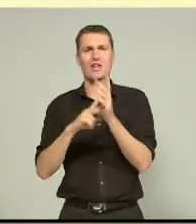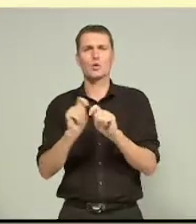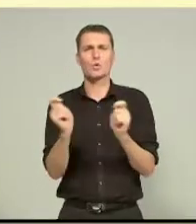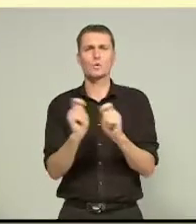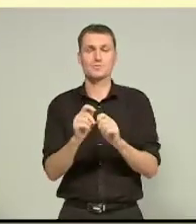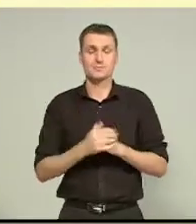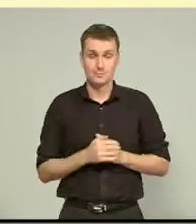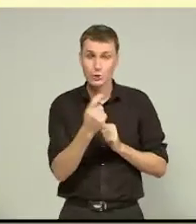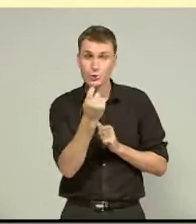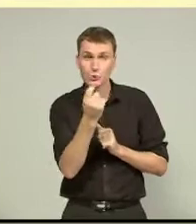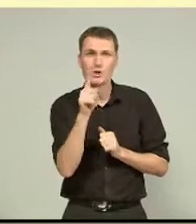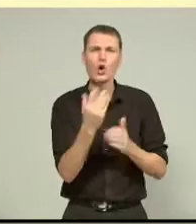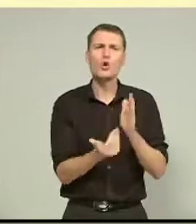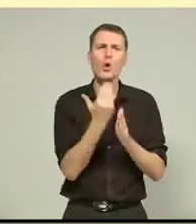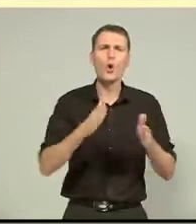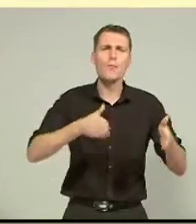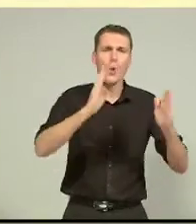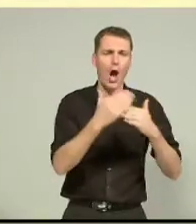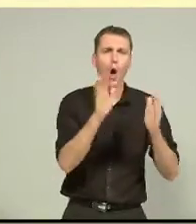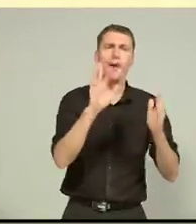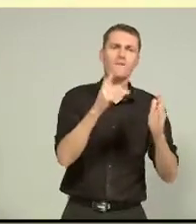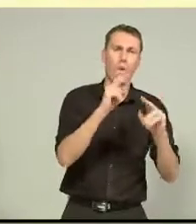buildings were opened for families and students.